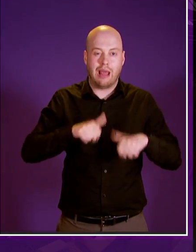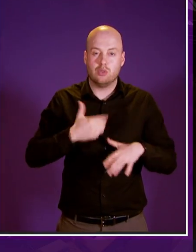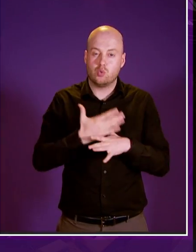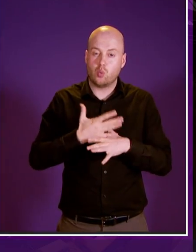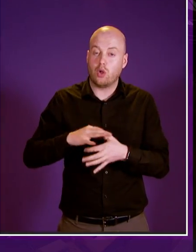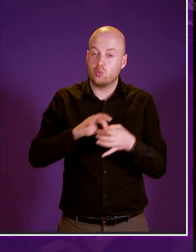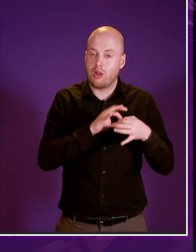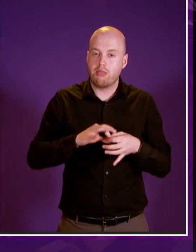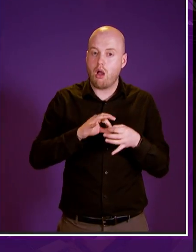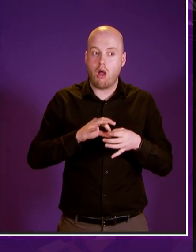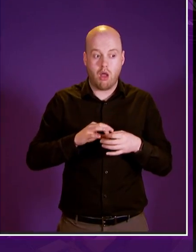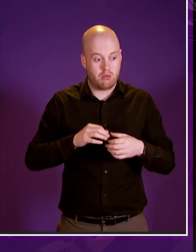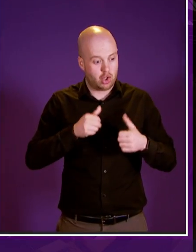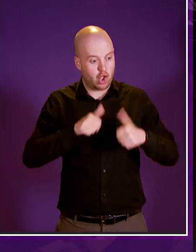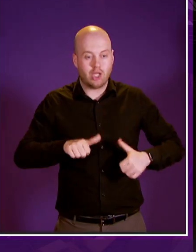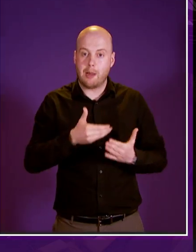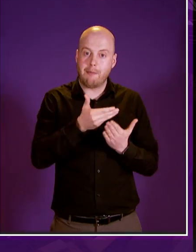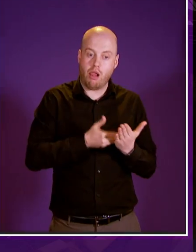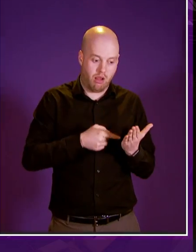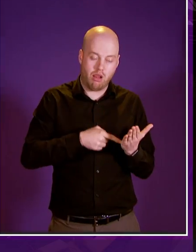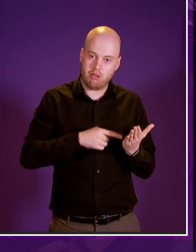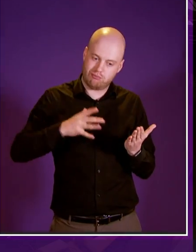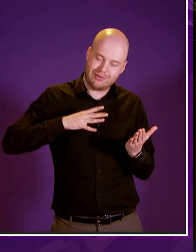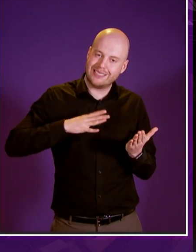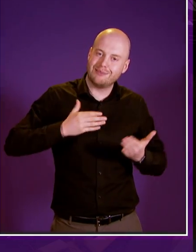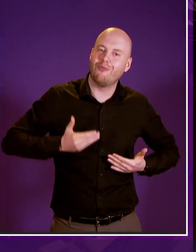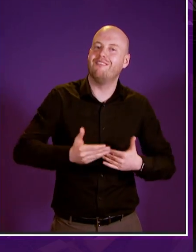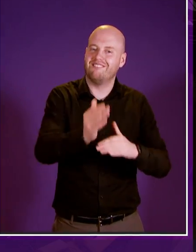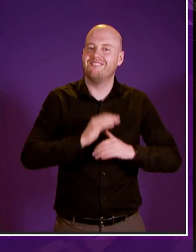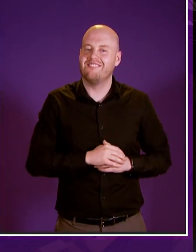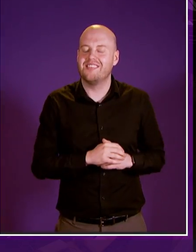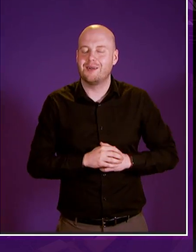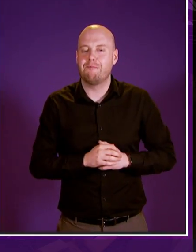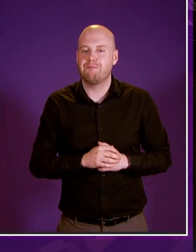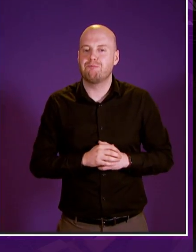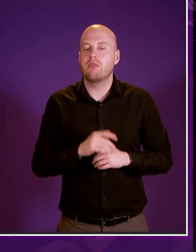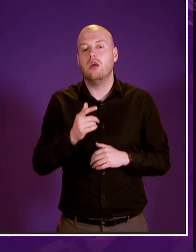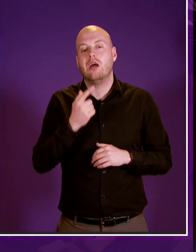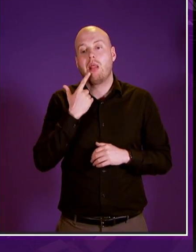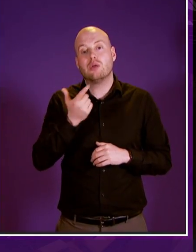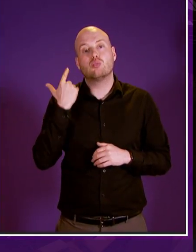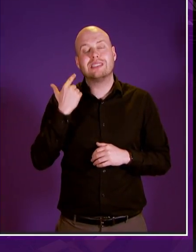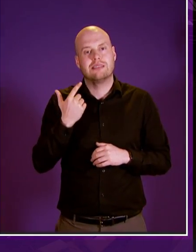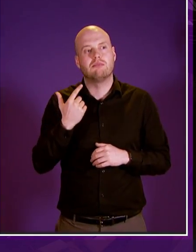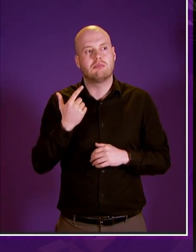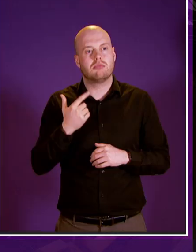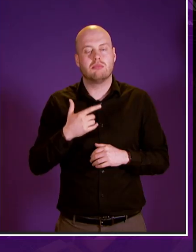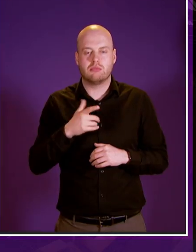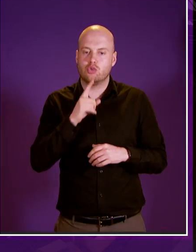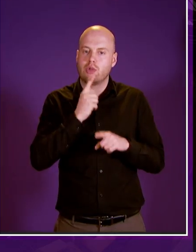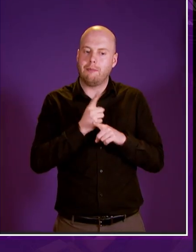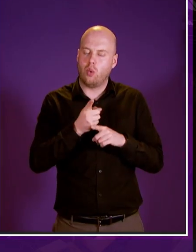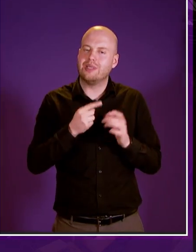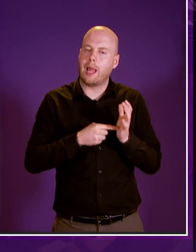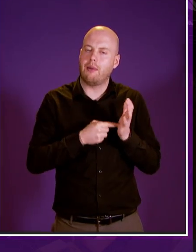we got a bill that was fit for purpose moving forward and i'd also say you know this last week we're in a position where with terminal illness